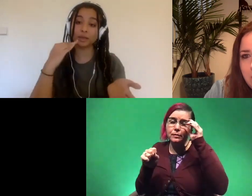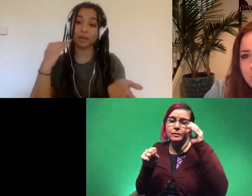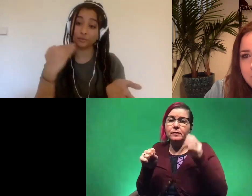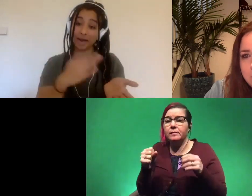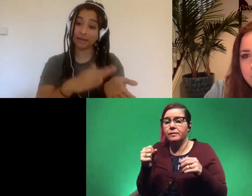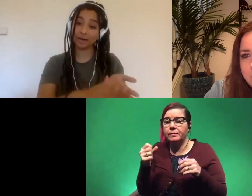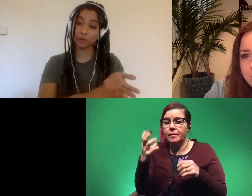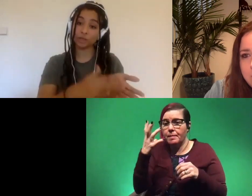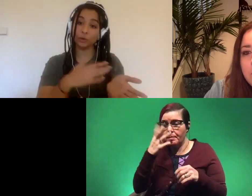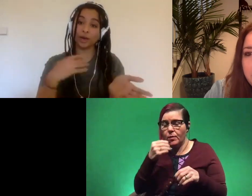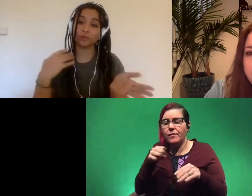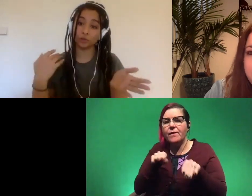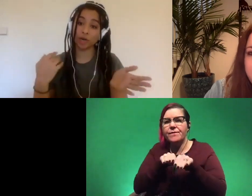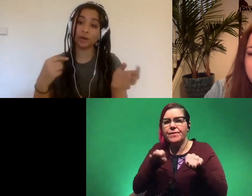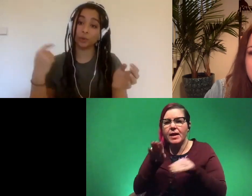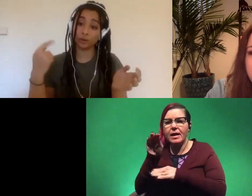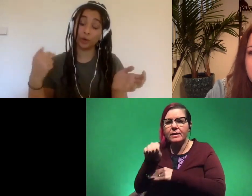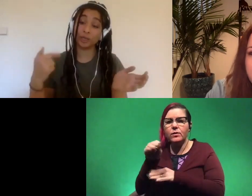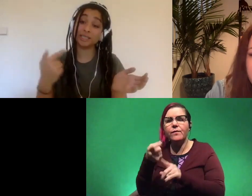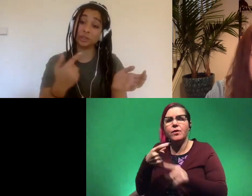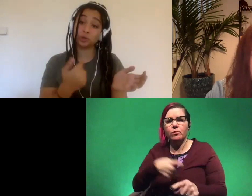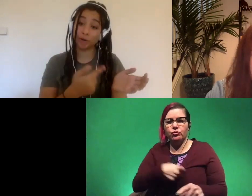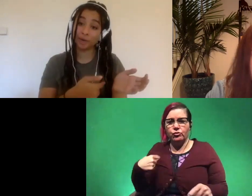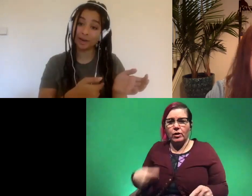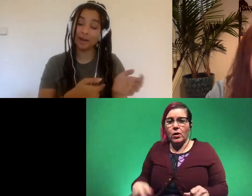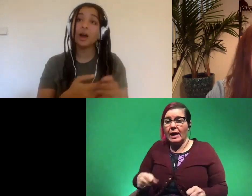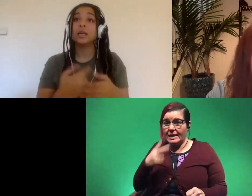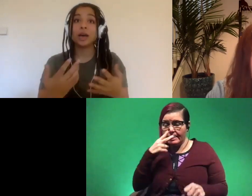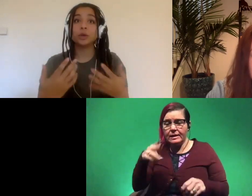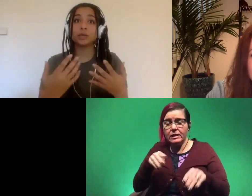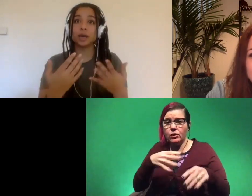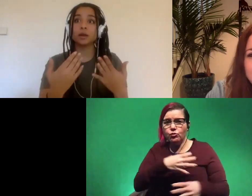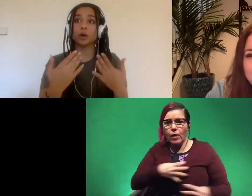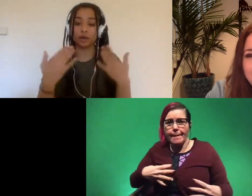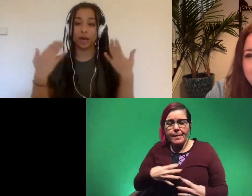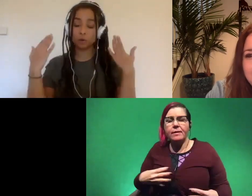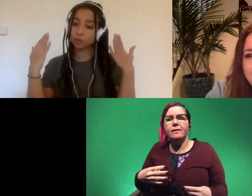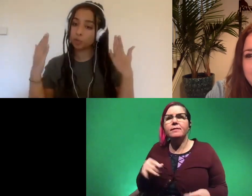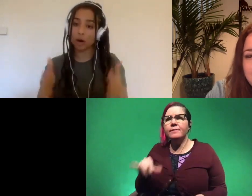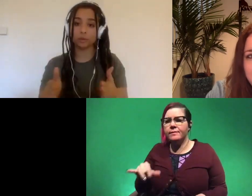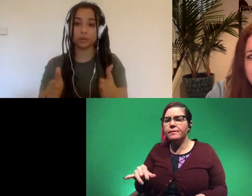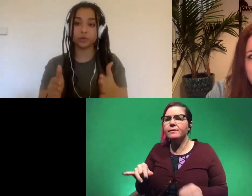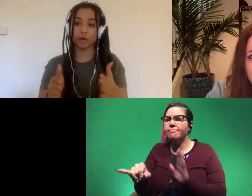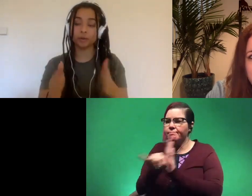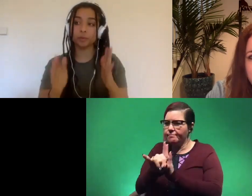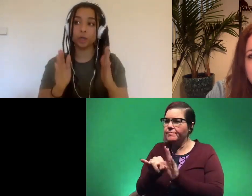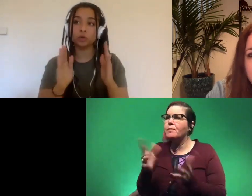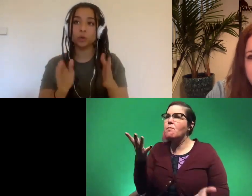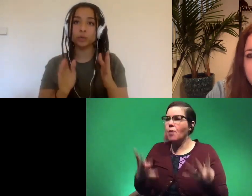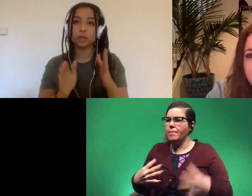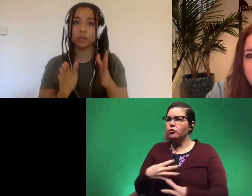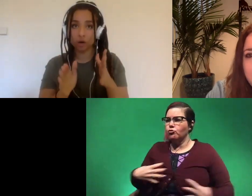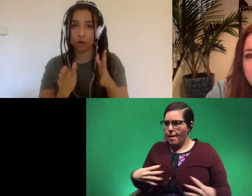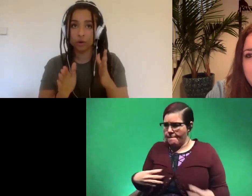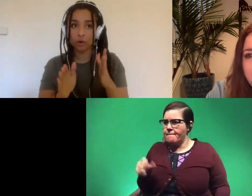like flat dinosaurs that you get from china with where you can see striping yeah you can tell that okay the animal is probably striped but you